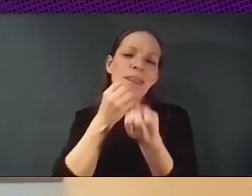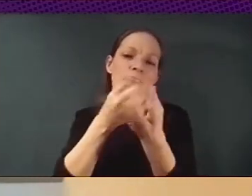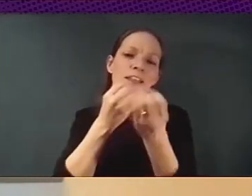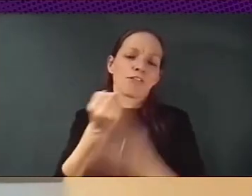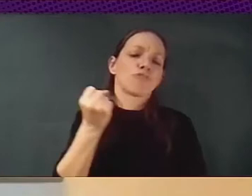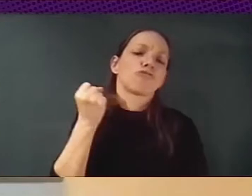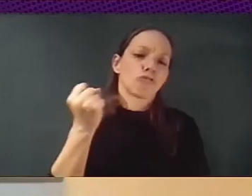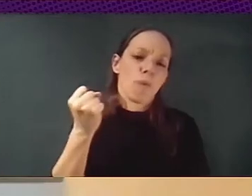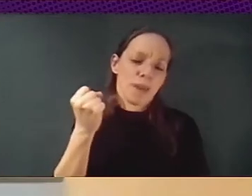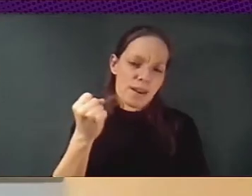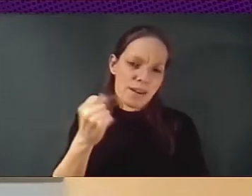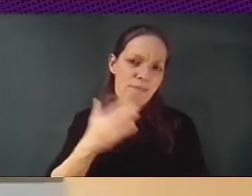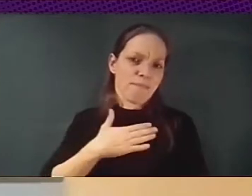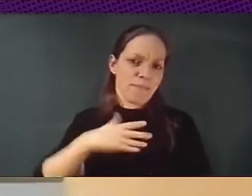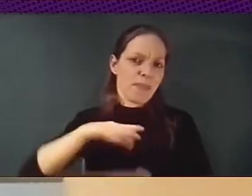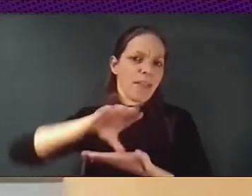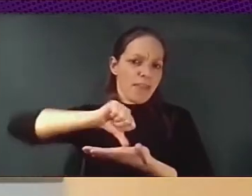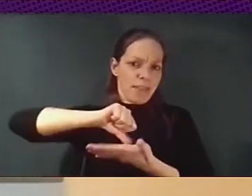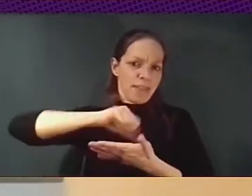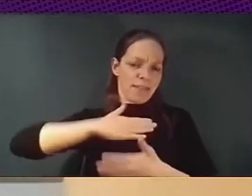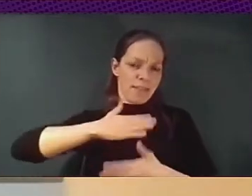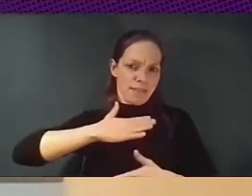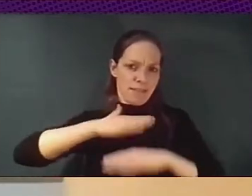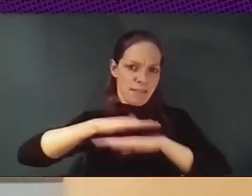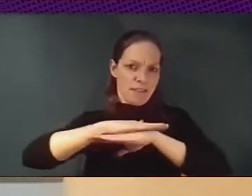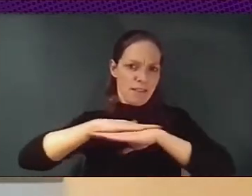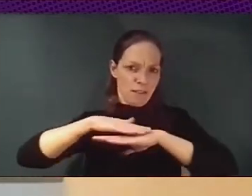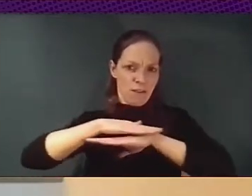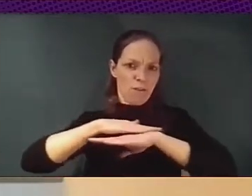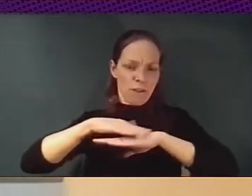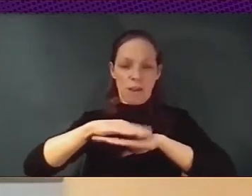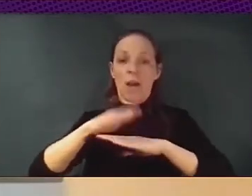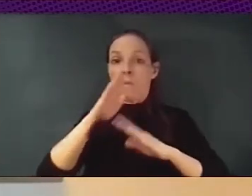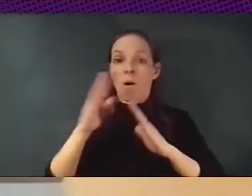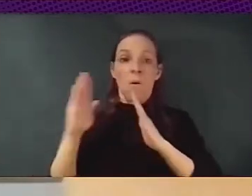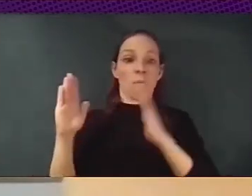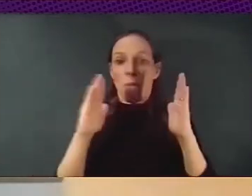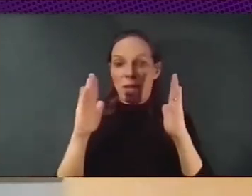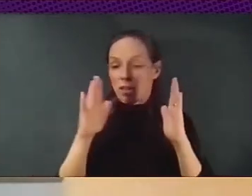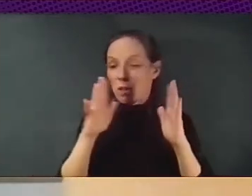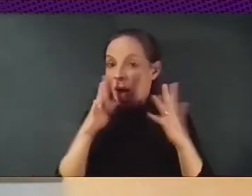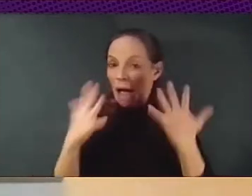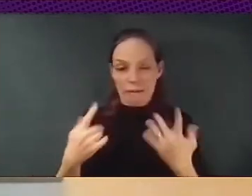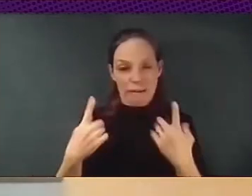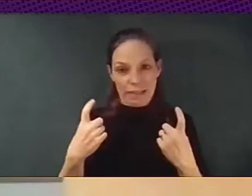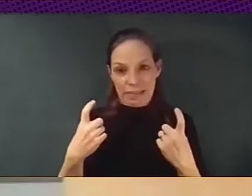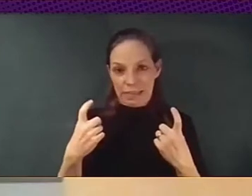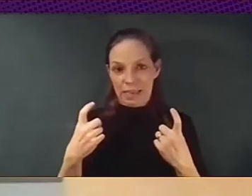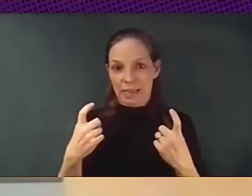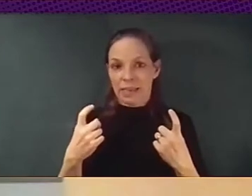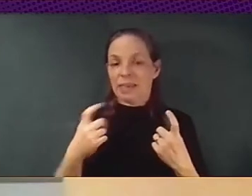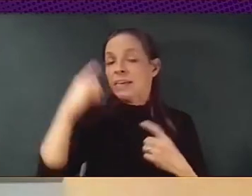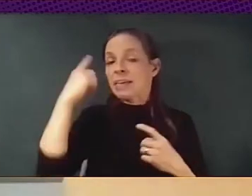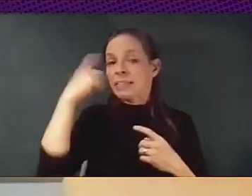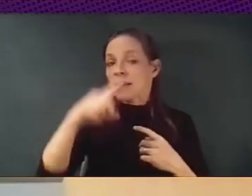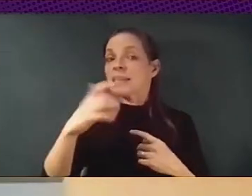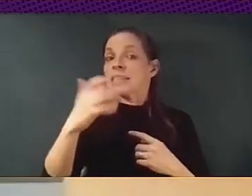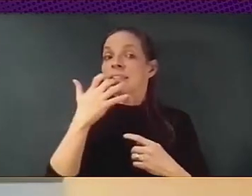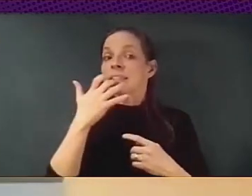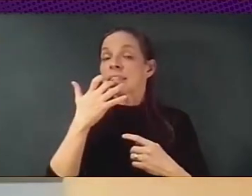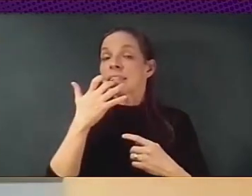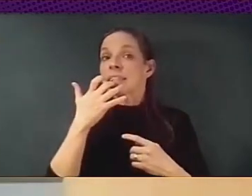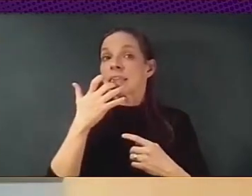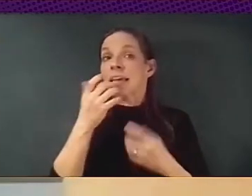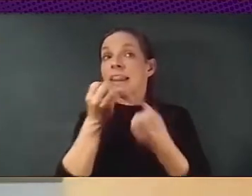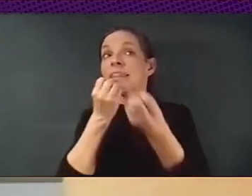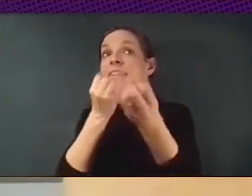data and artificial intelligence and the infrastructures underlying that will set the rules, will set the new institutions of